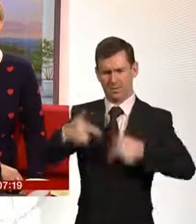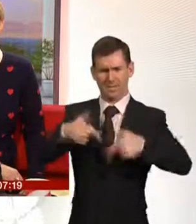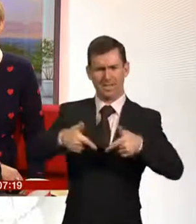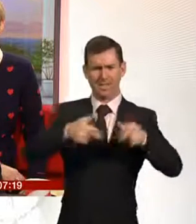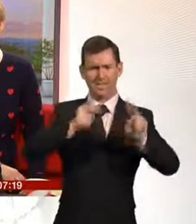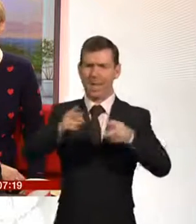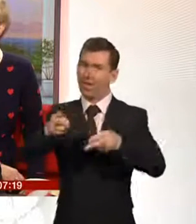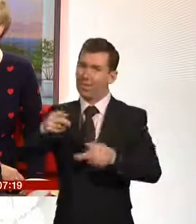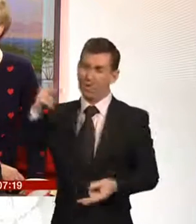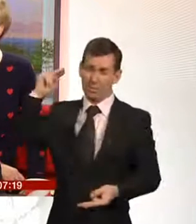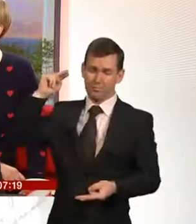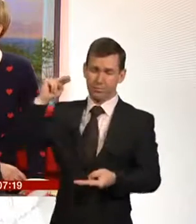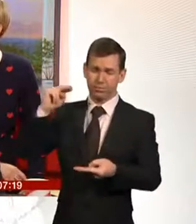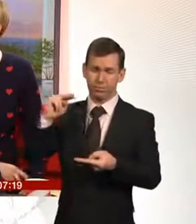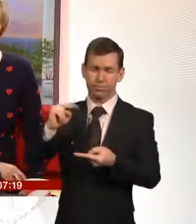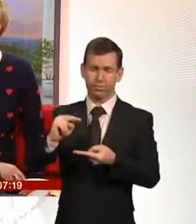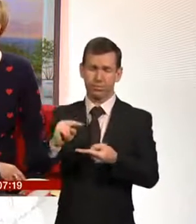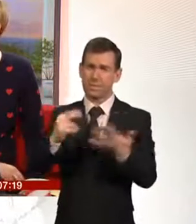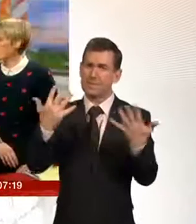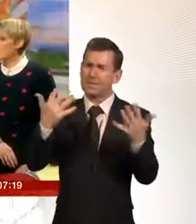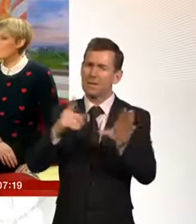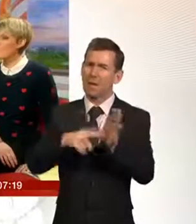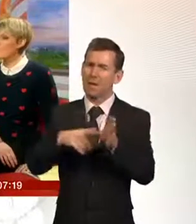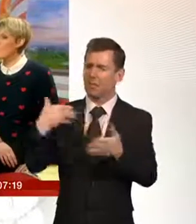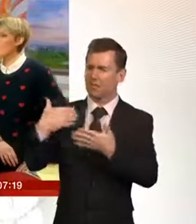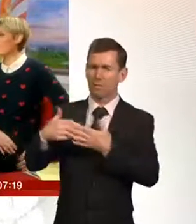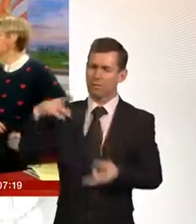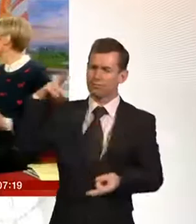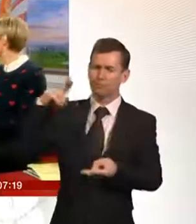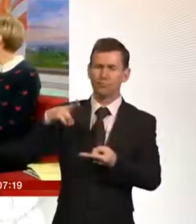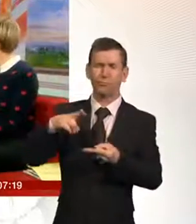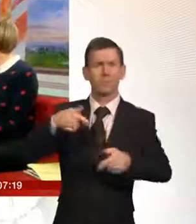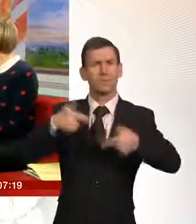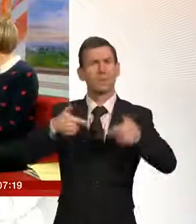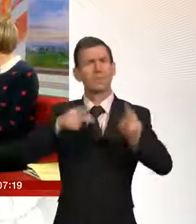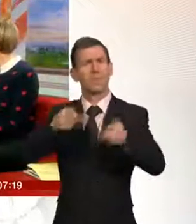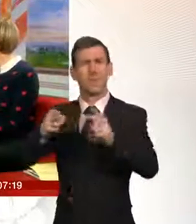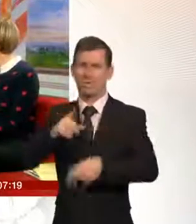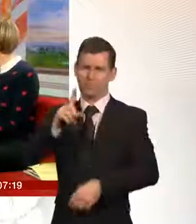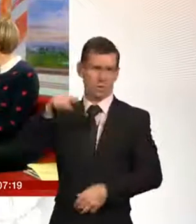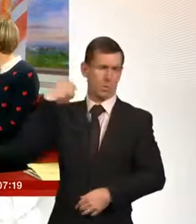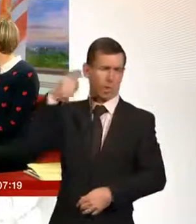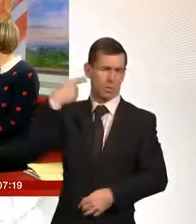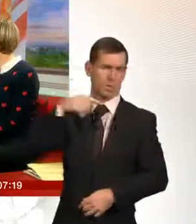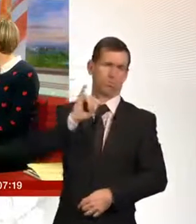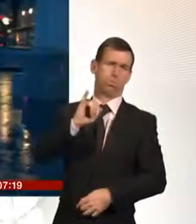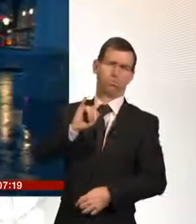going down over the past decade our reporter Holly Hamilton is in Trafalgar Square for us this morning good morning to you Holly